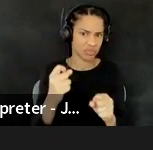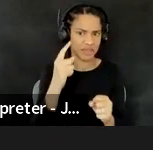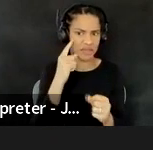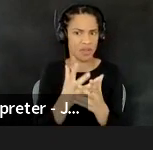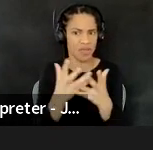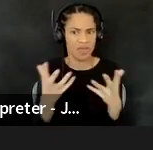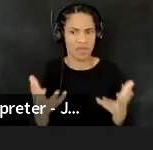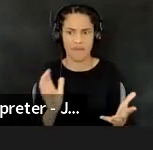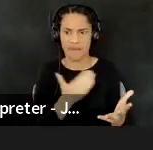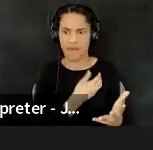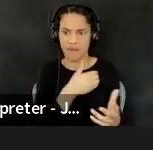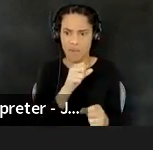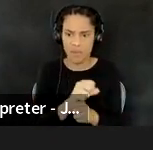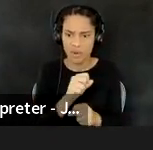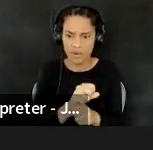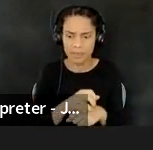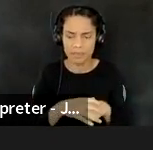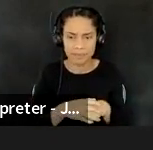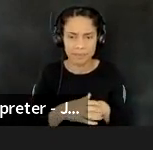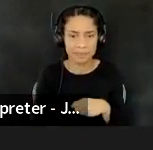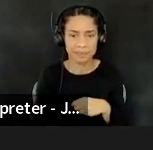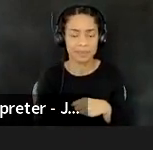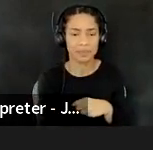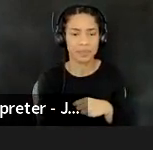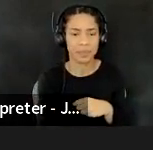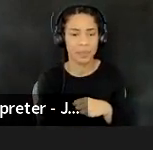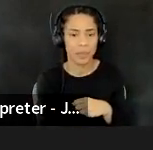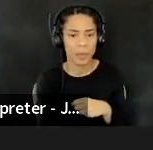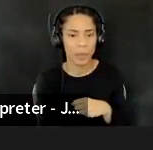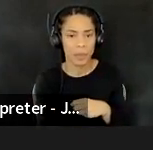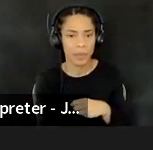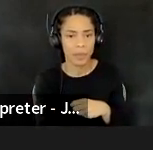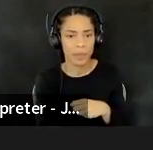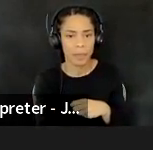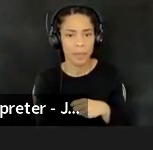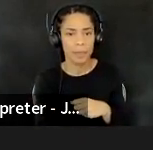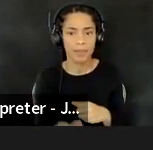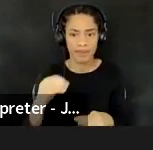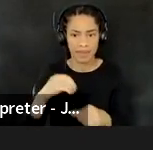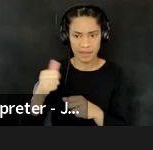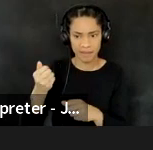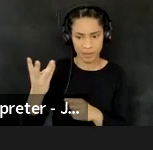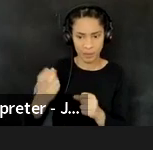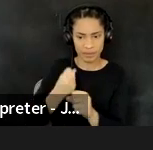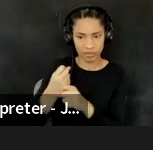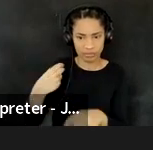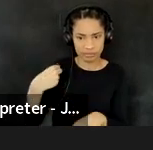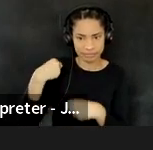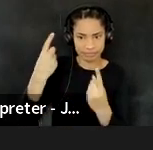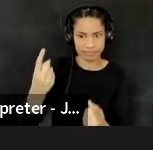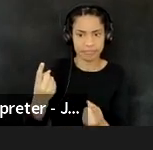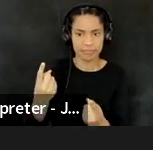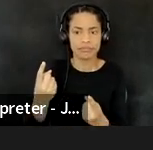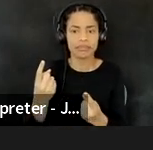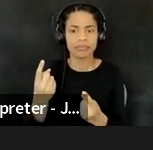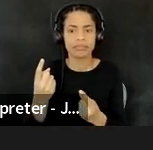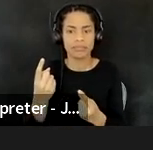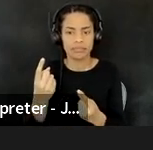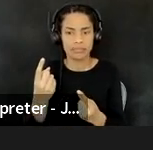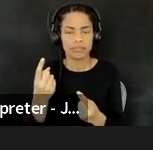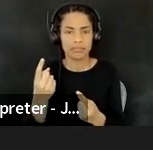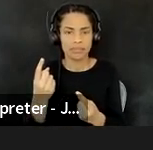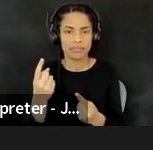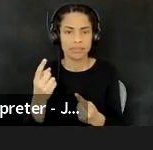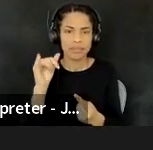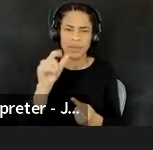work that we do, um, followed, uh, I would say in the past few years, um, by, uh, what was really